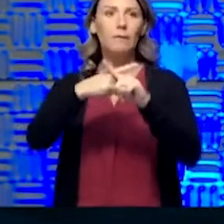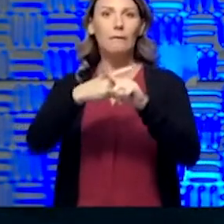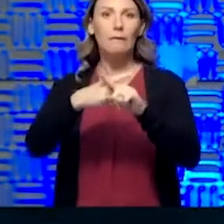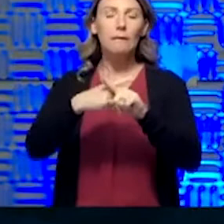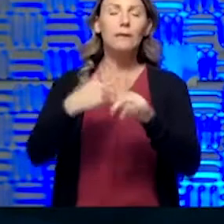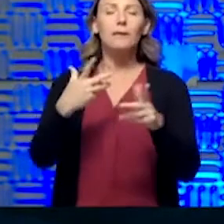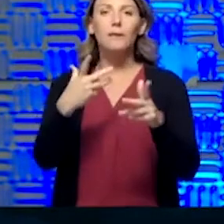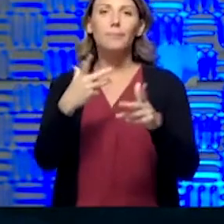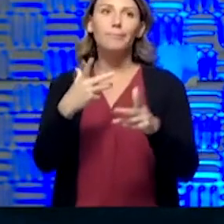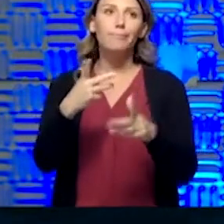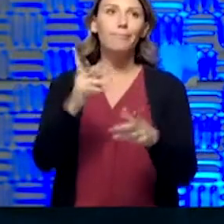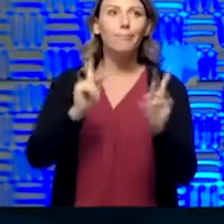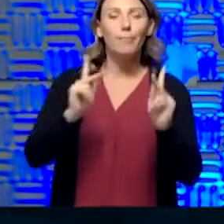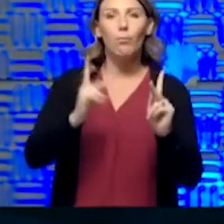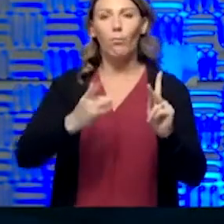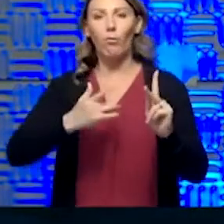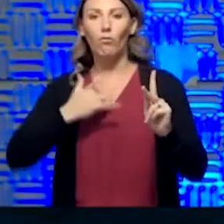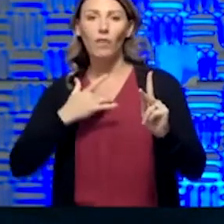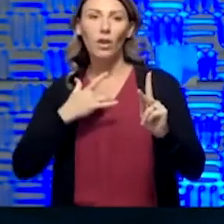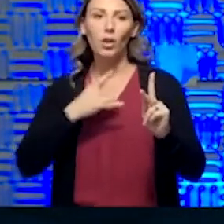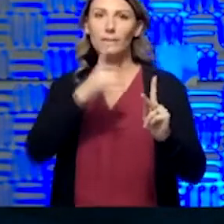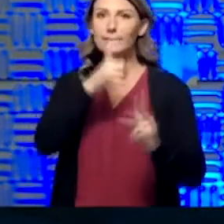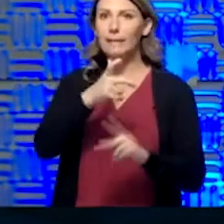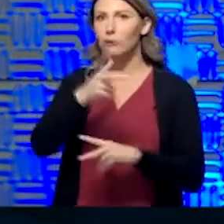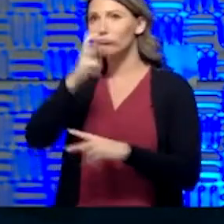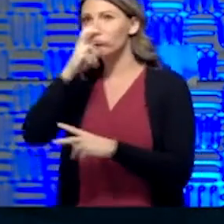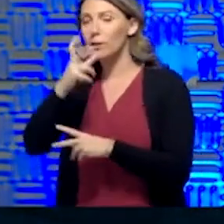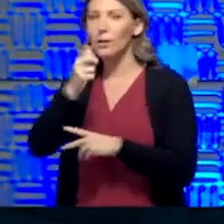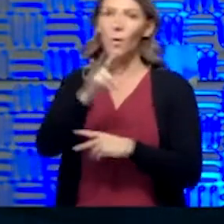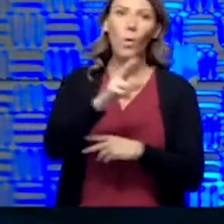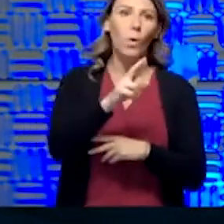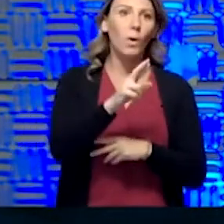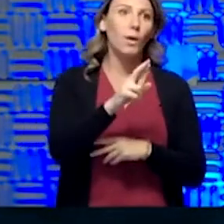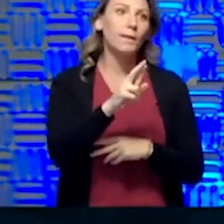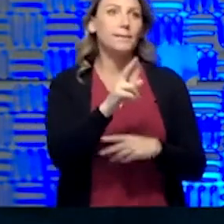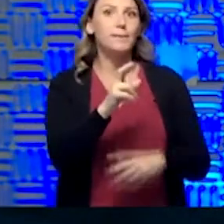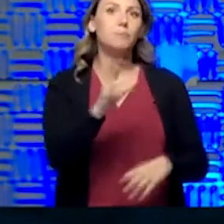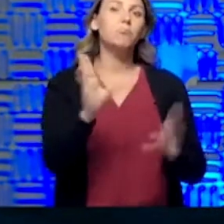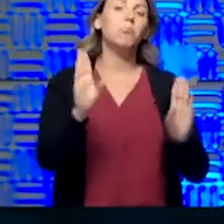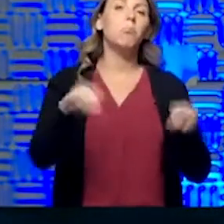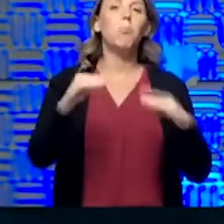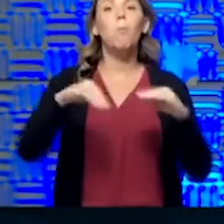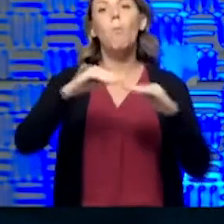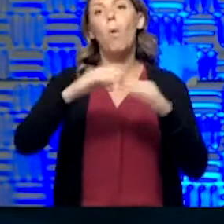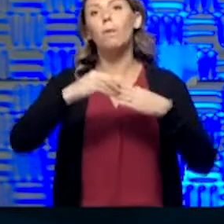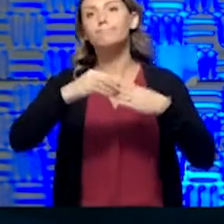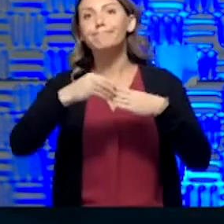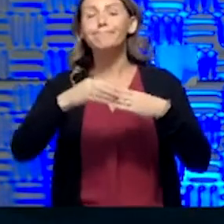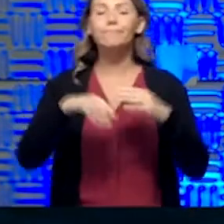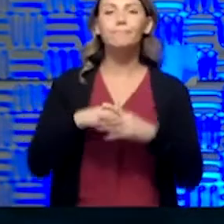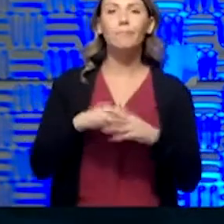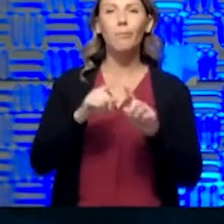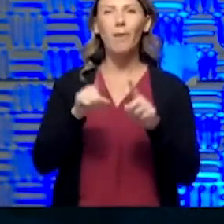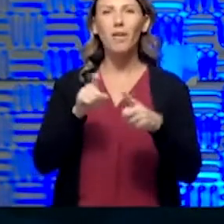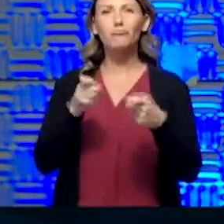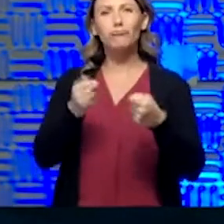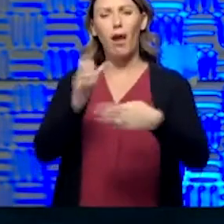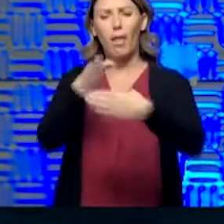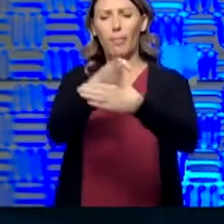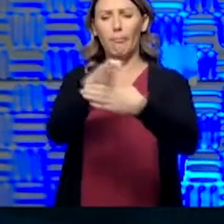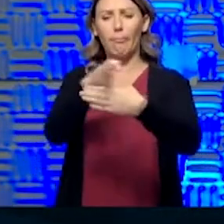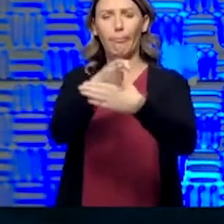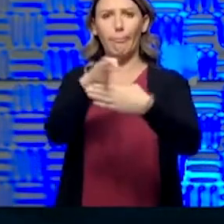that'll think it's too restrictive, but I think that means that we're trying to be in the middle there with a